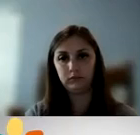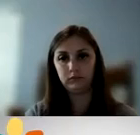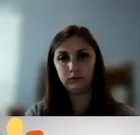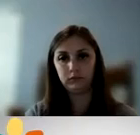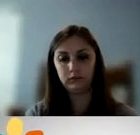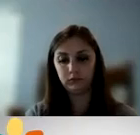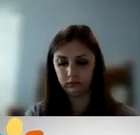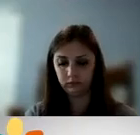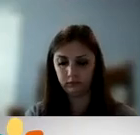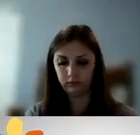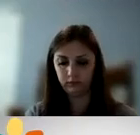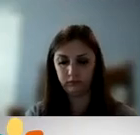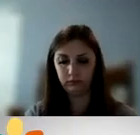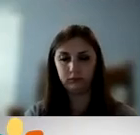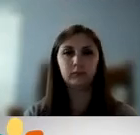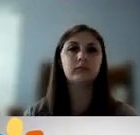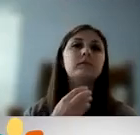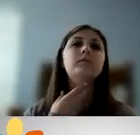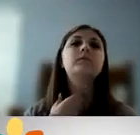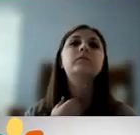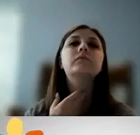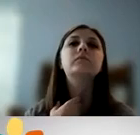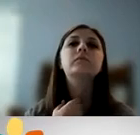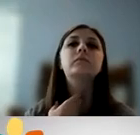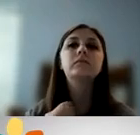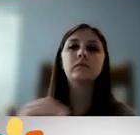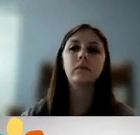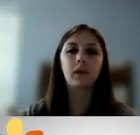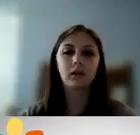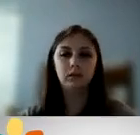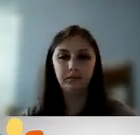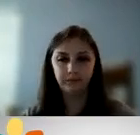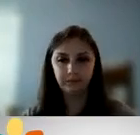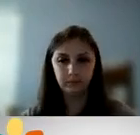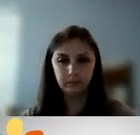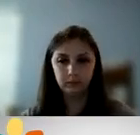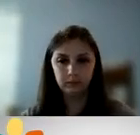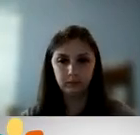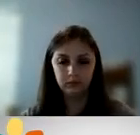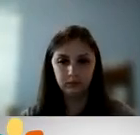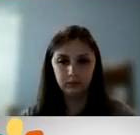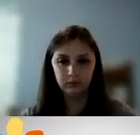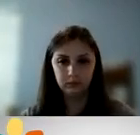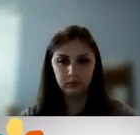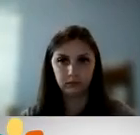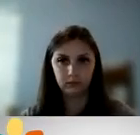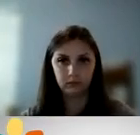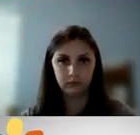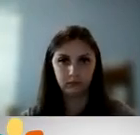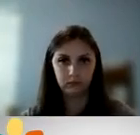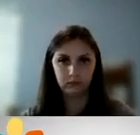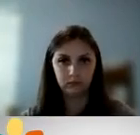2016 so this was five years ago um the percentage of clients living in family home